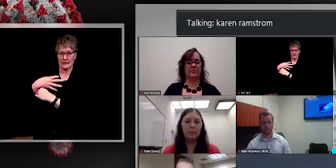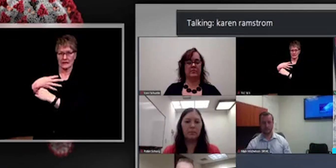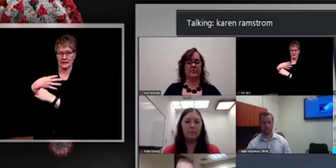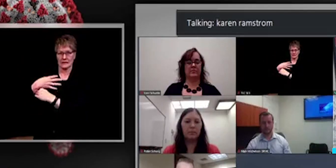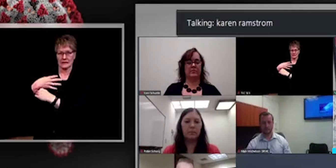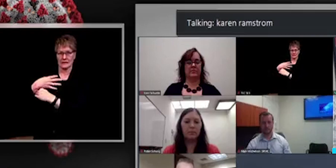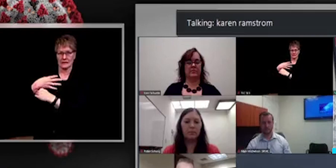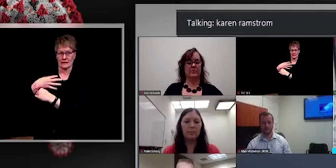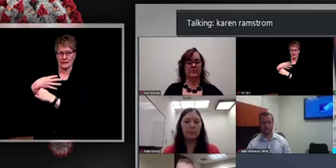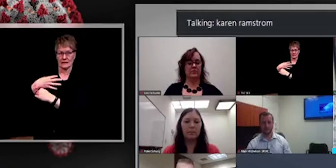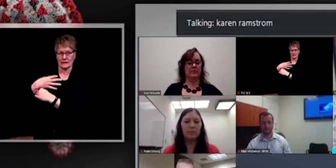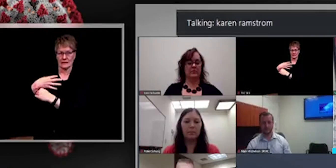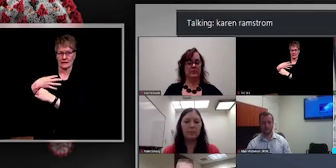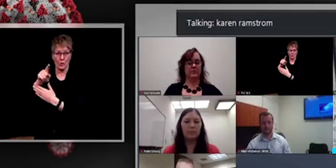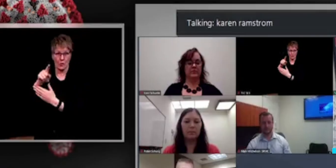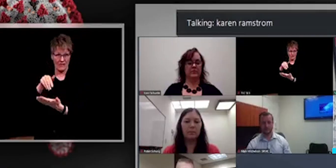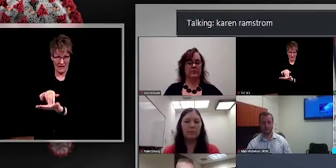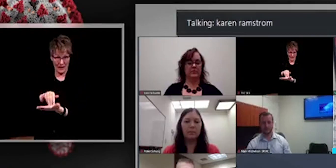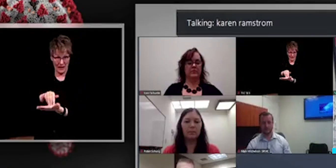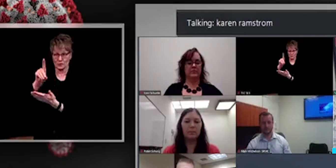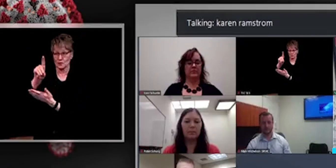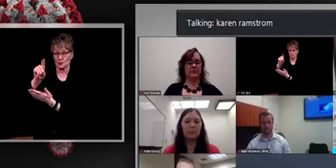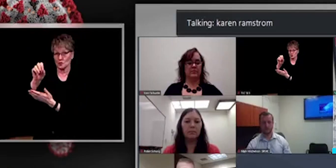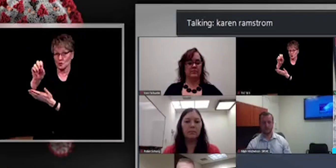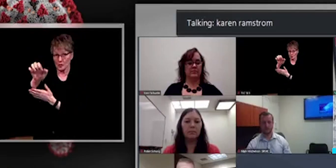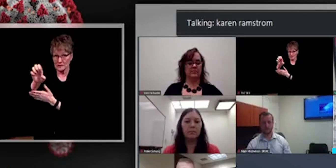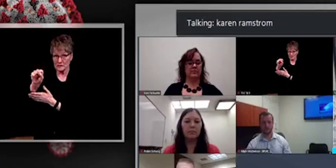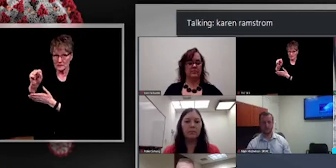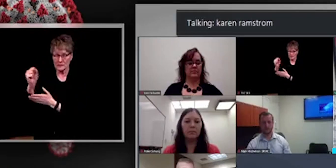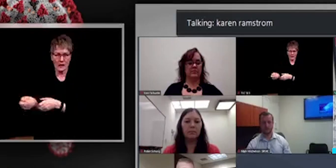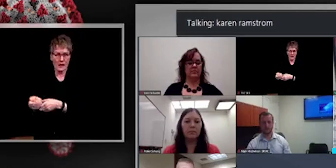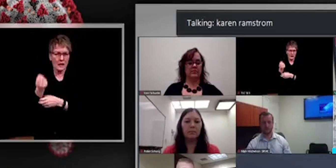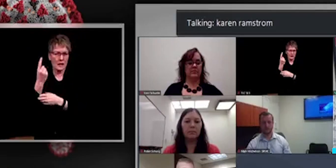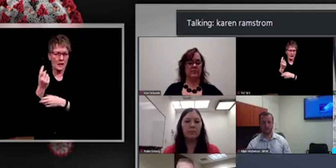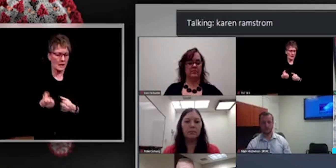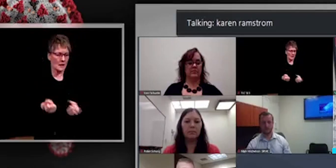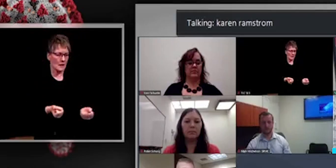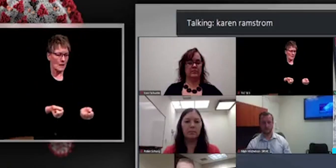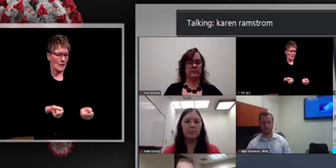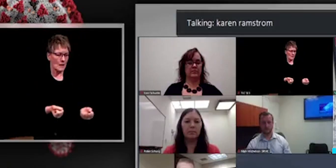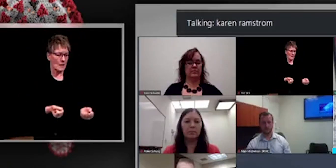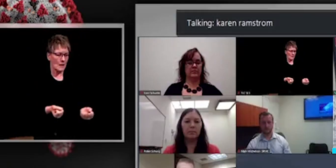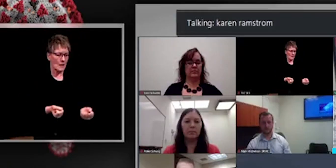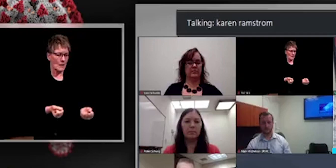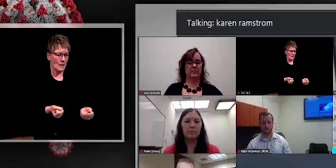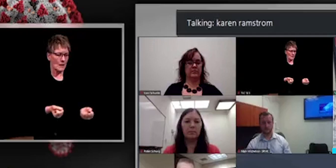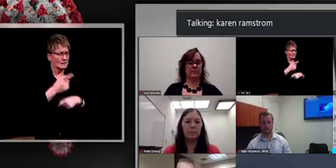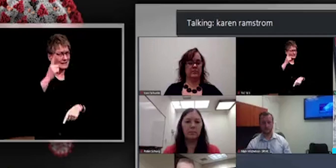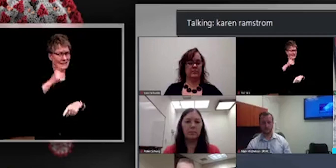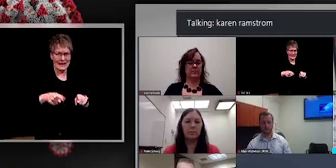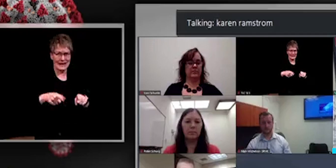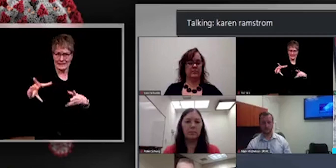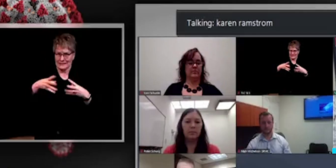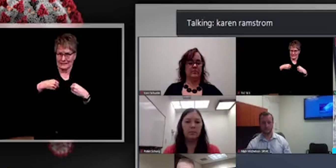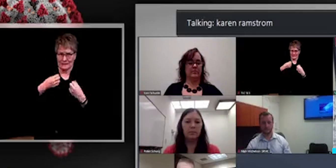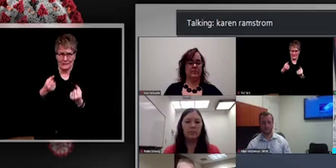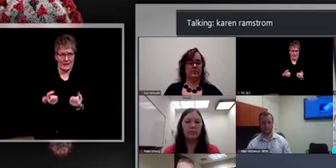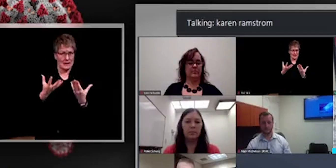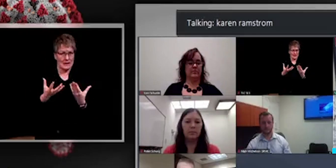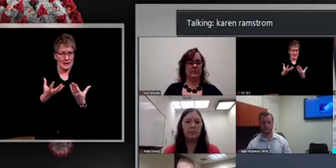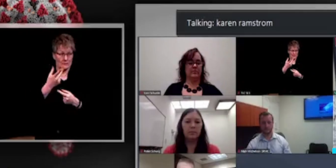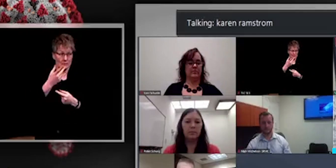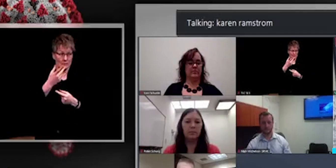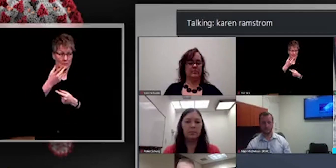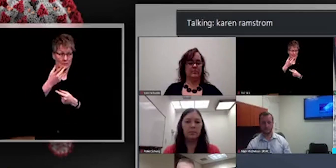And these smaller counties can't take that amount, let alone, um, store ultra low temperatures. And so, um, there's a lot of